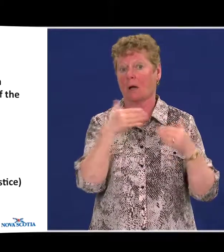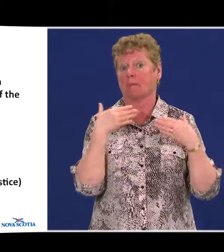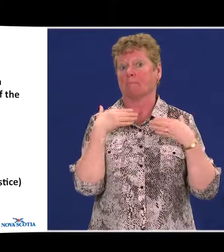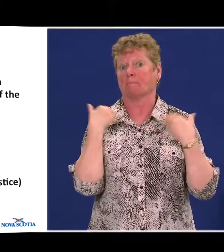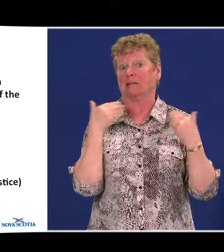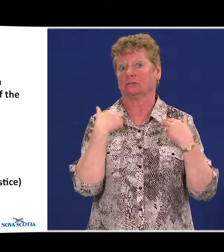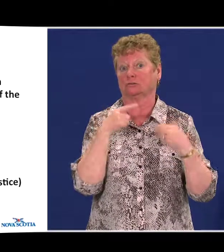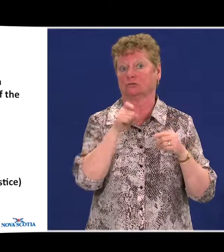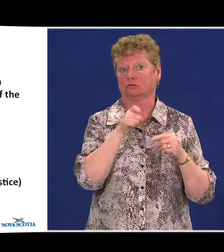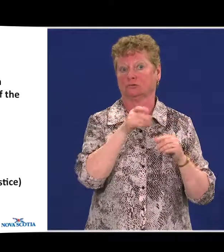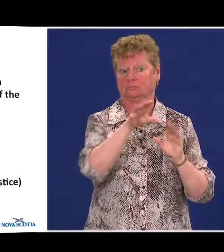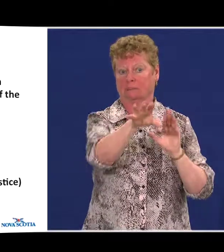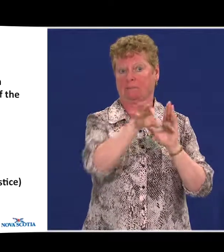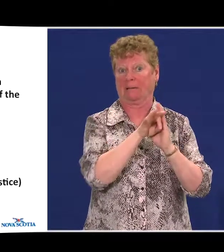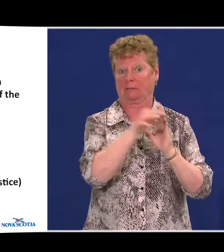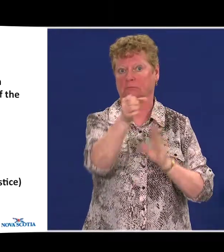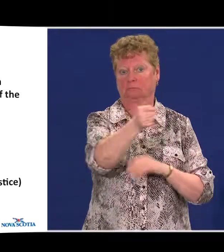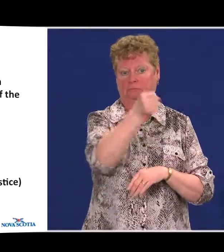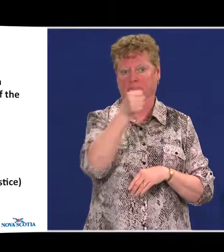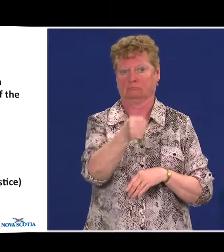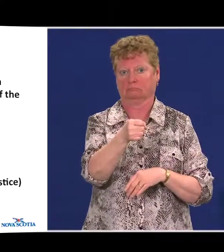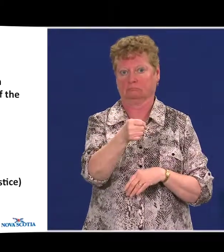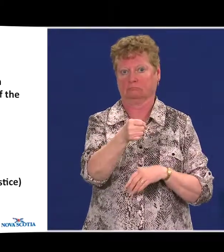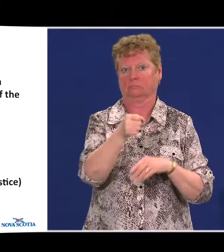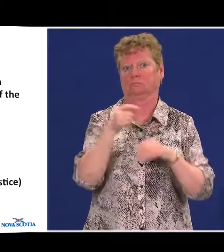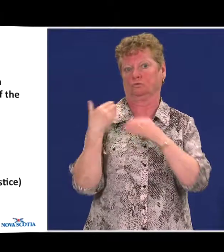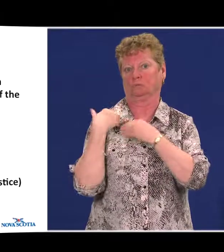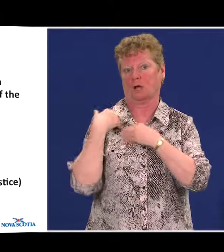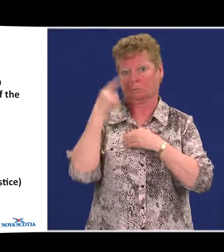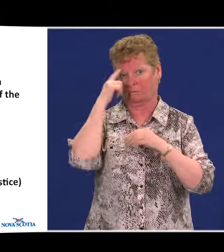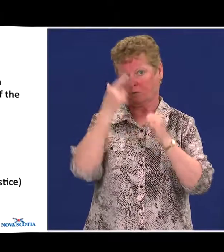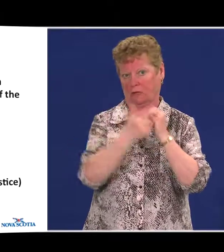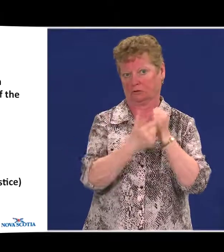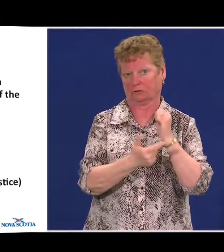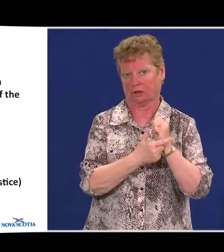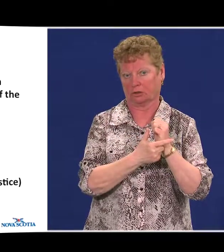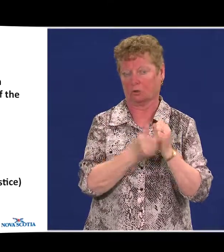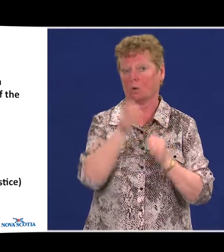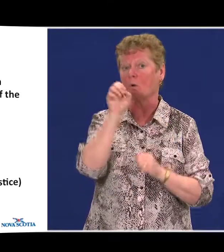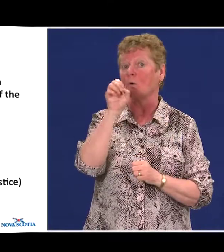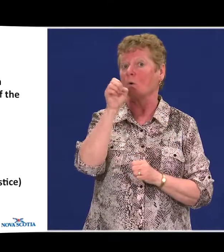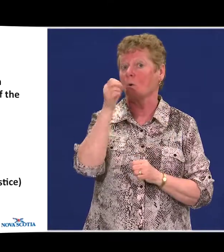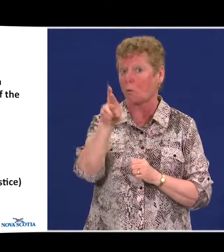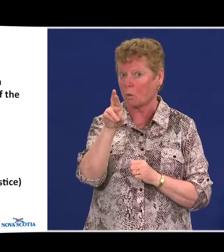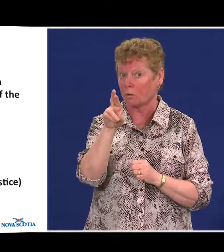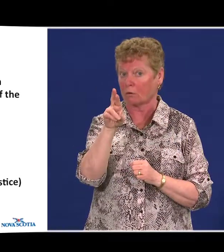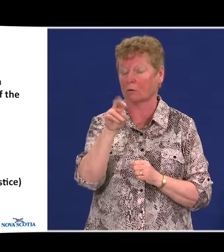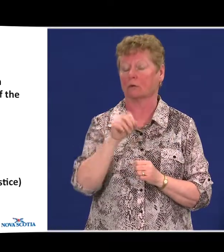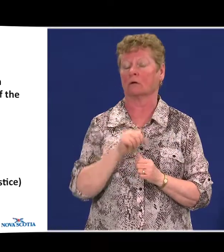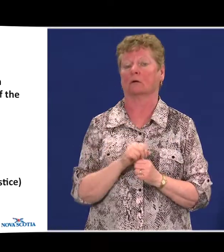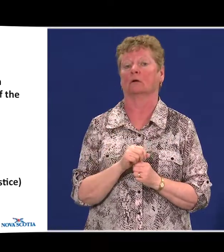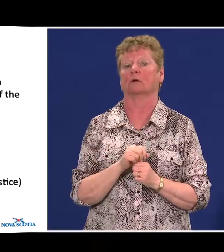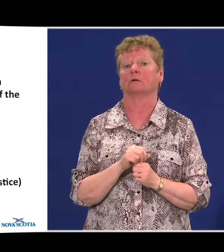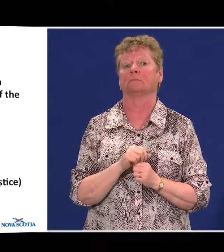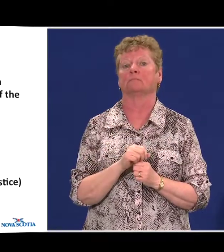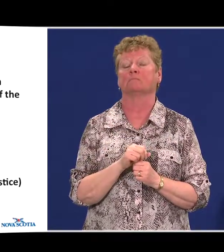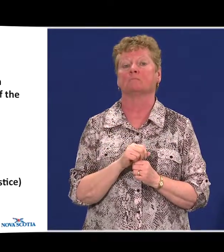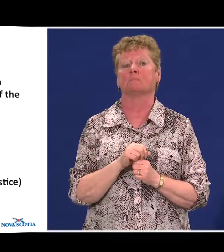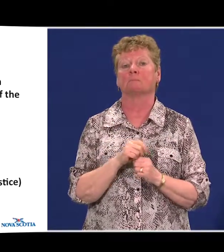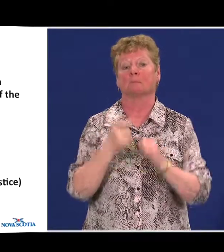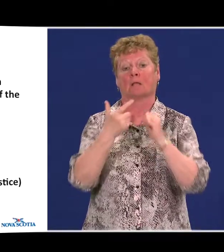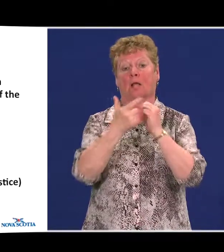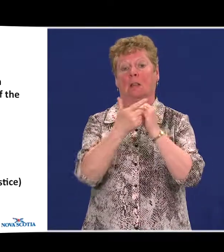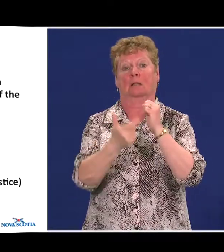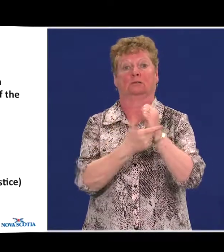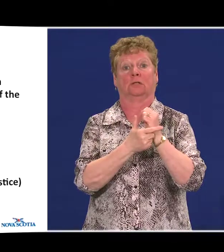be designated as being the minister responsible for the legislation. Or that the